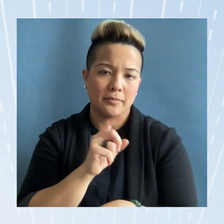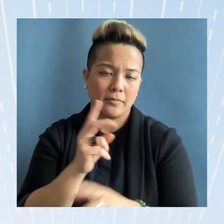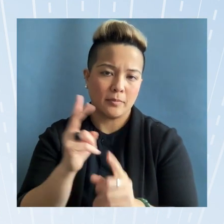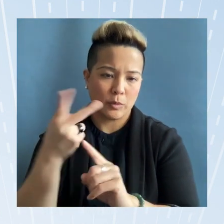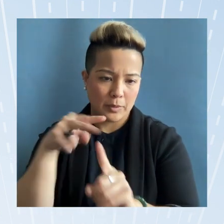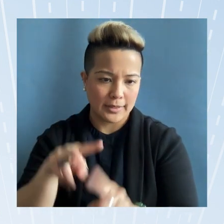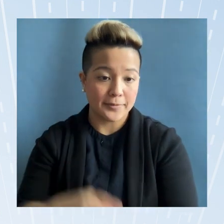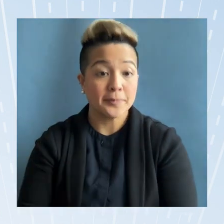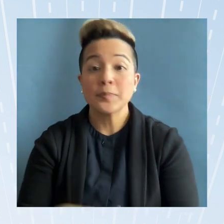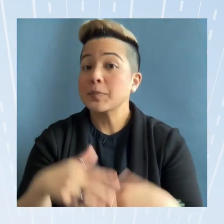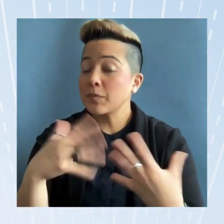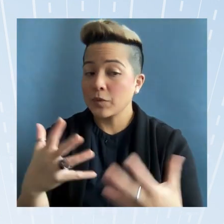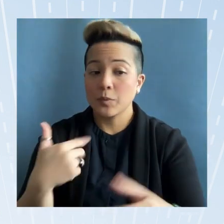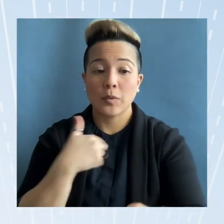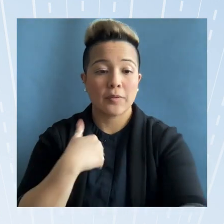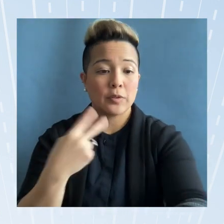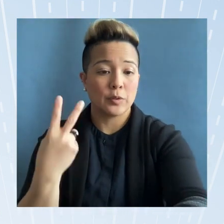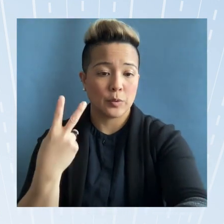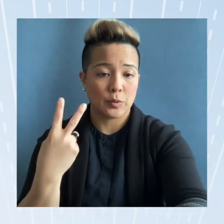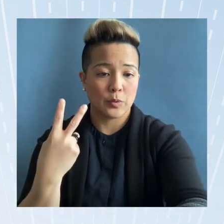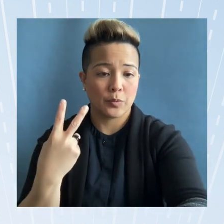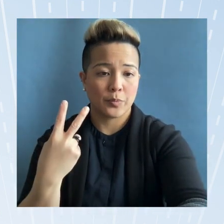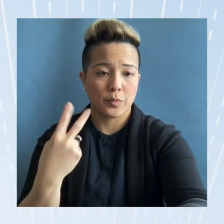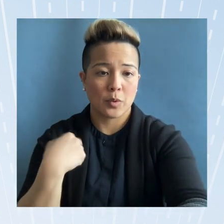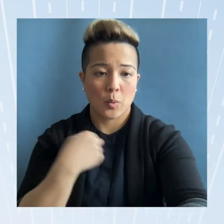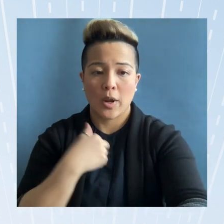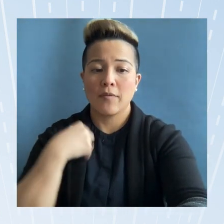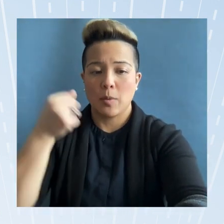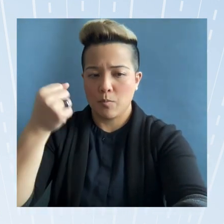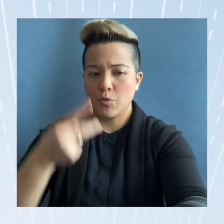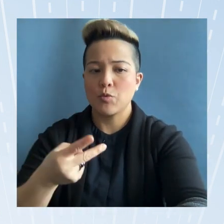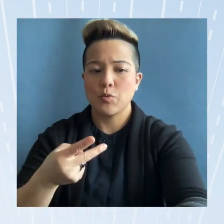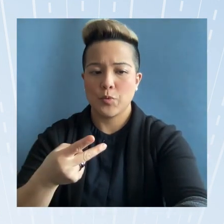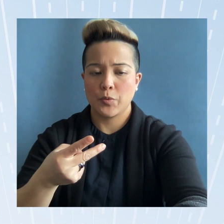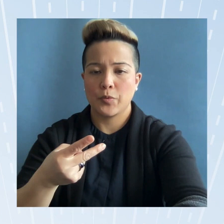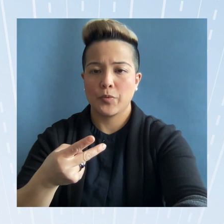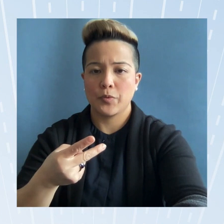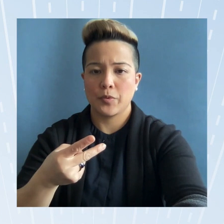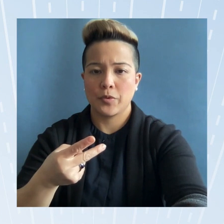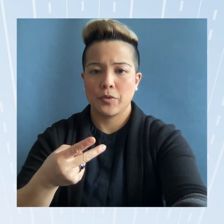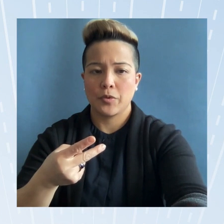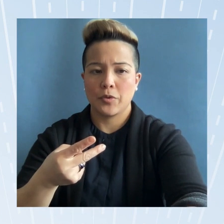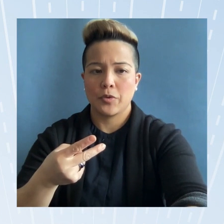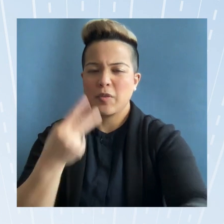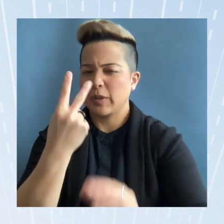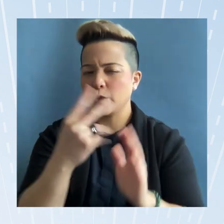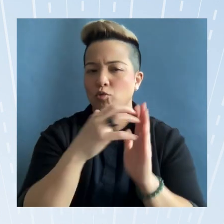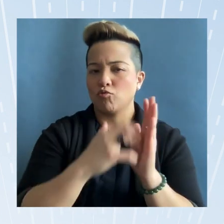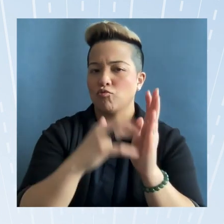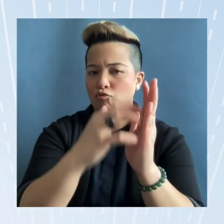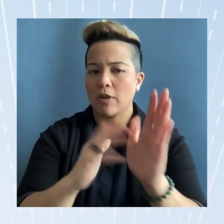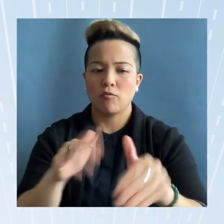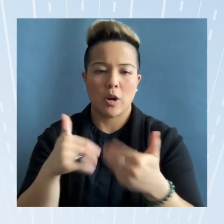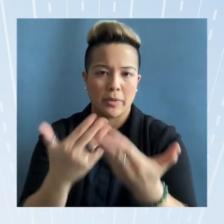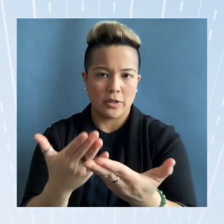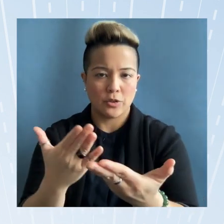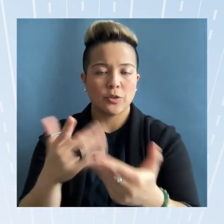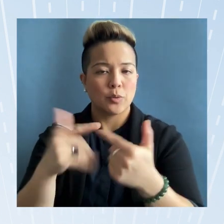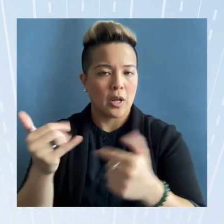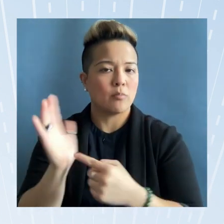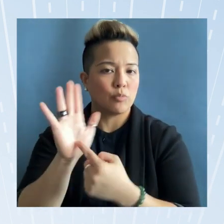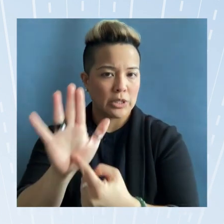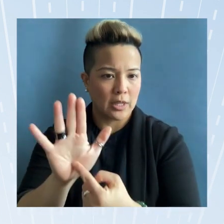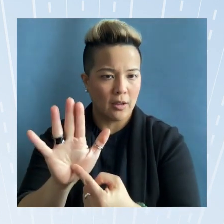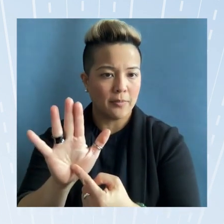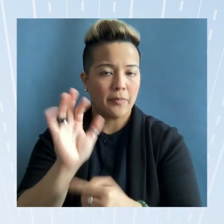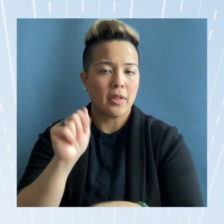so we have two we have approved the following two draft recommendations to present at